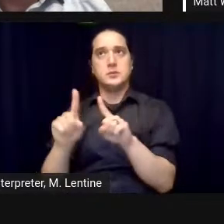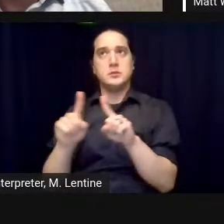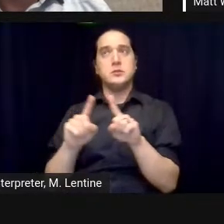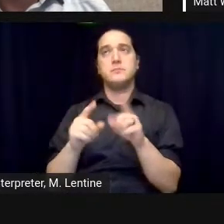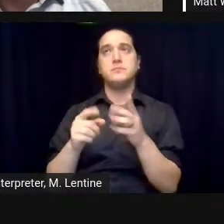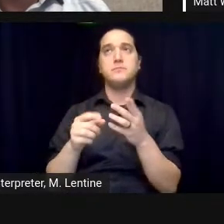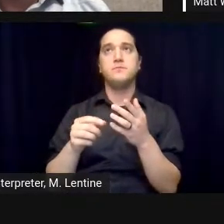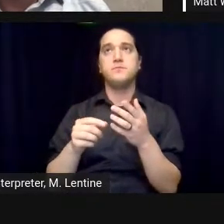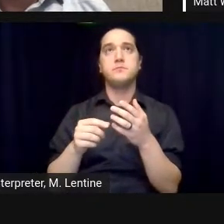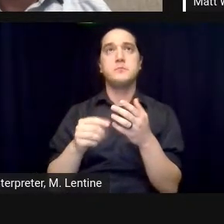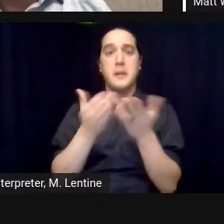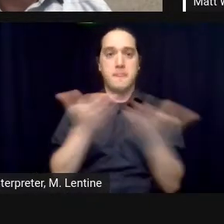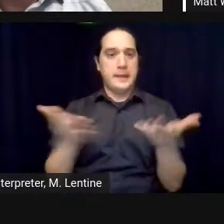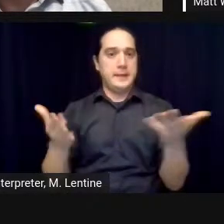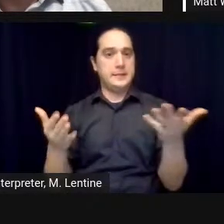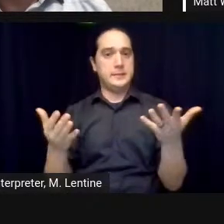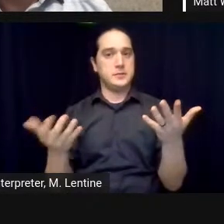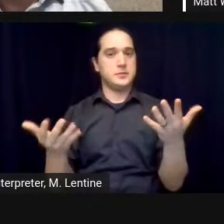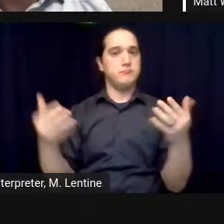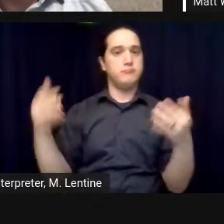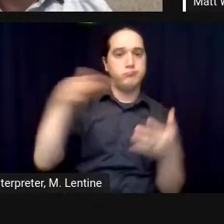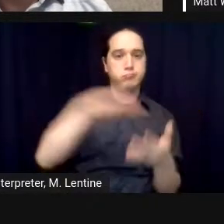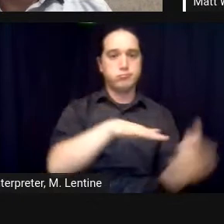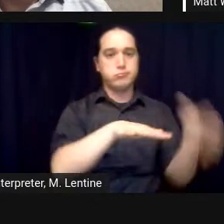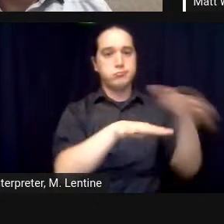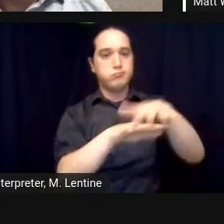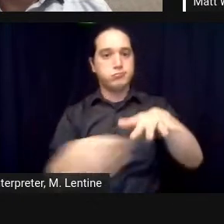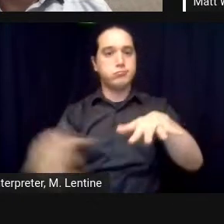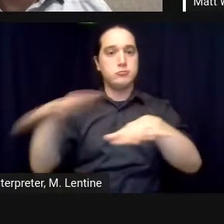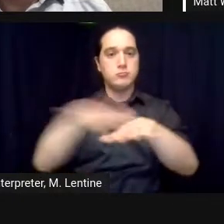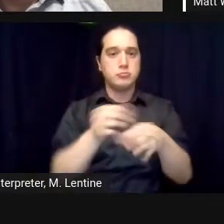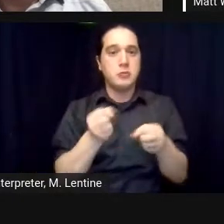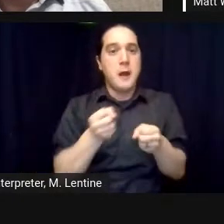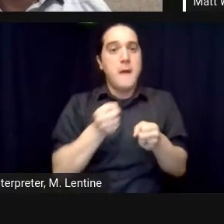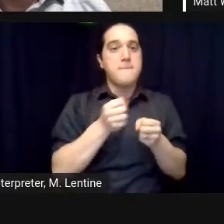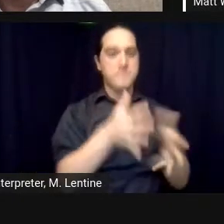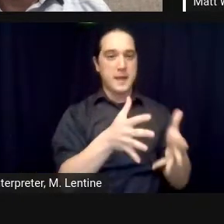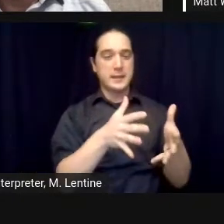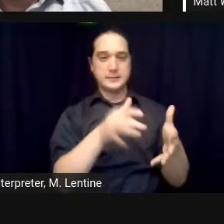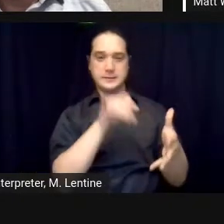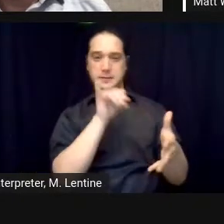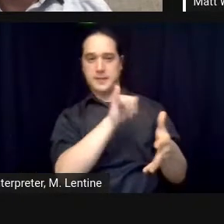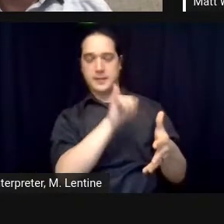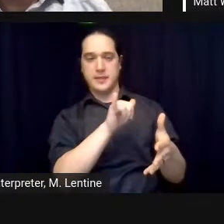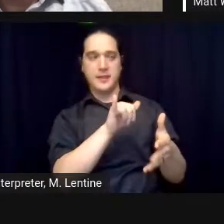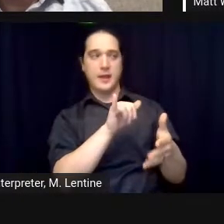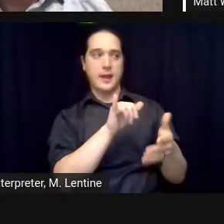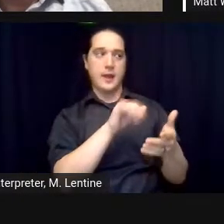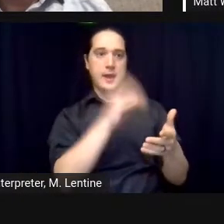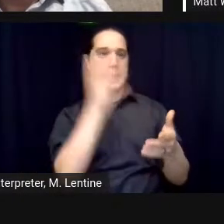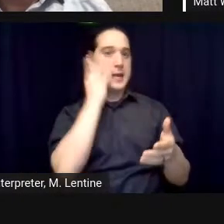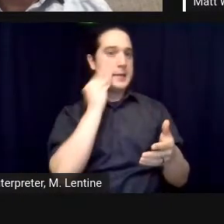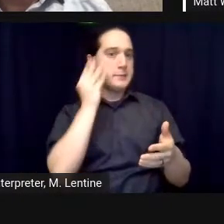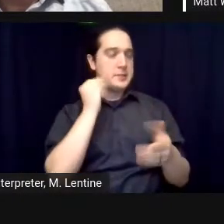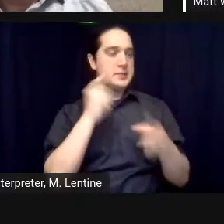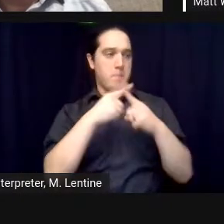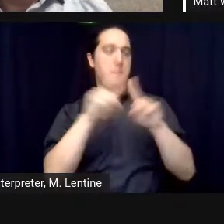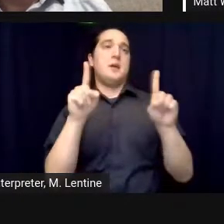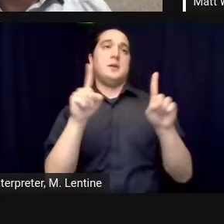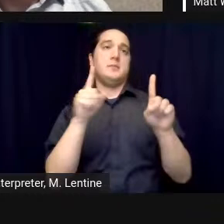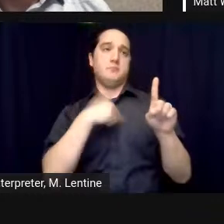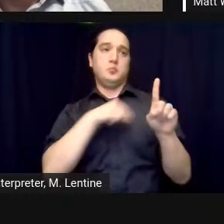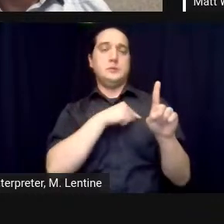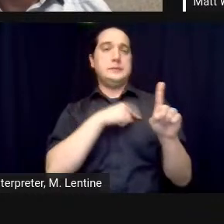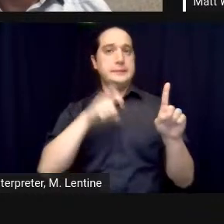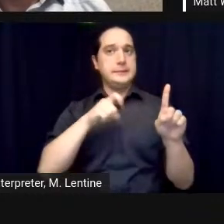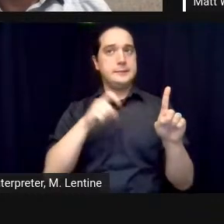i always feel like in a documentary if if it leaves people with more questions um it's something to chew on both in terms of ideas but it also